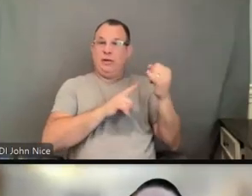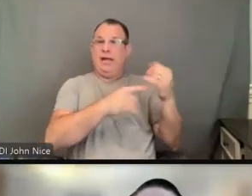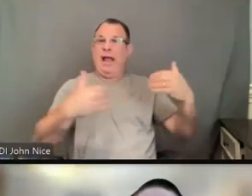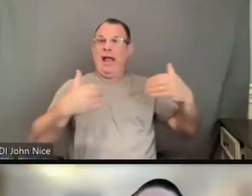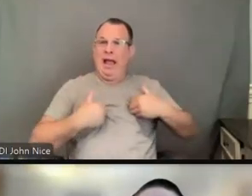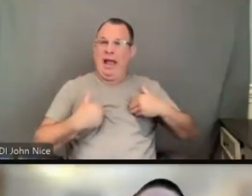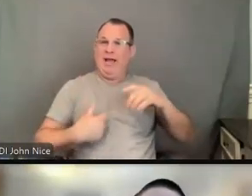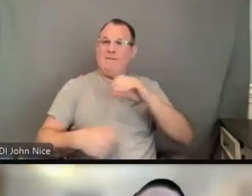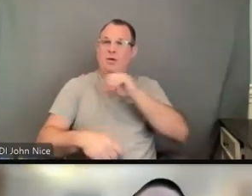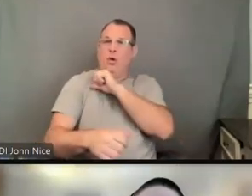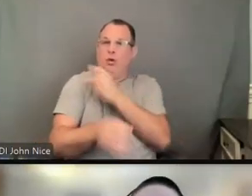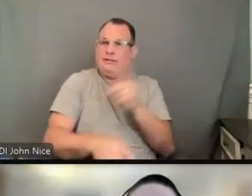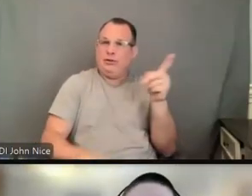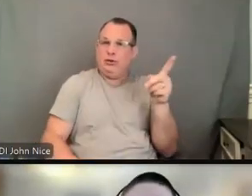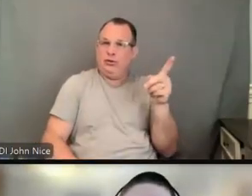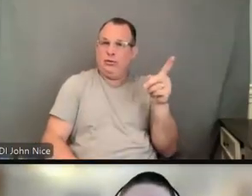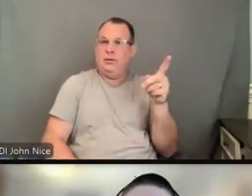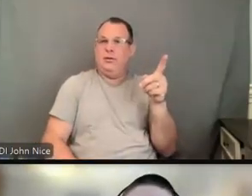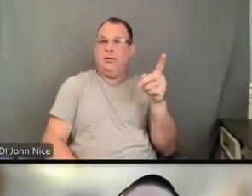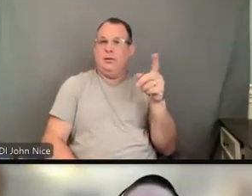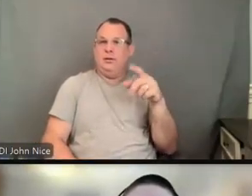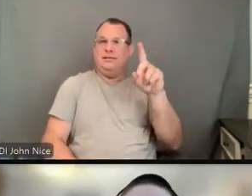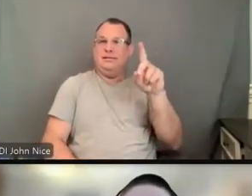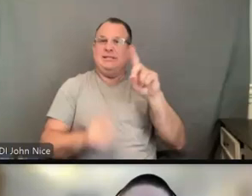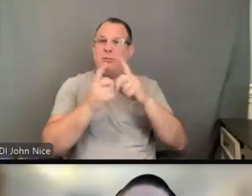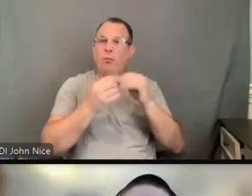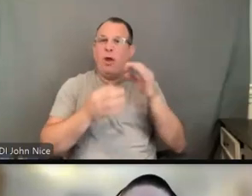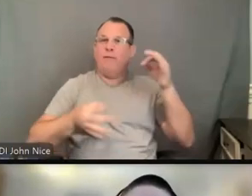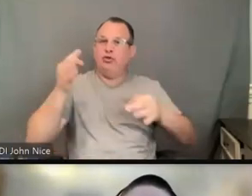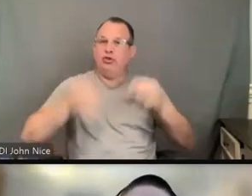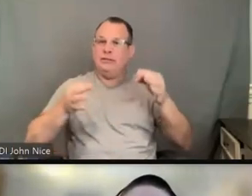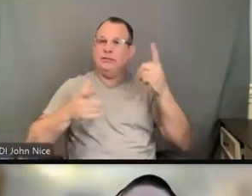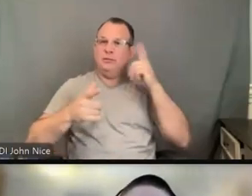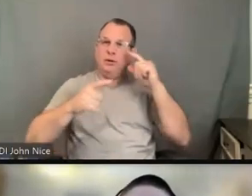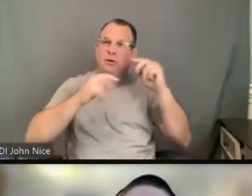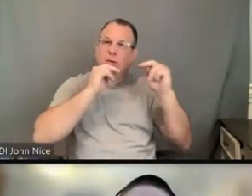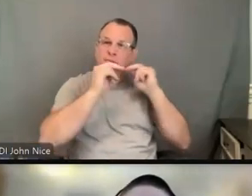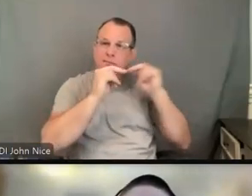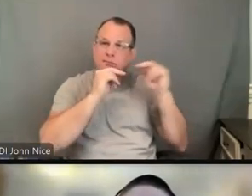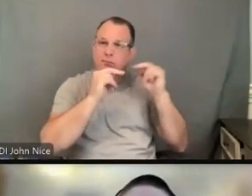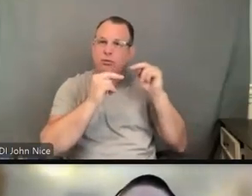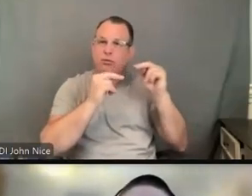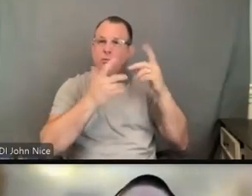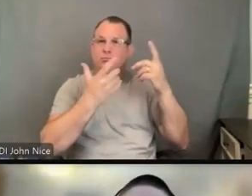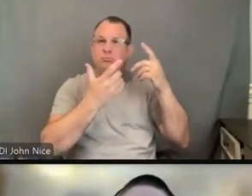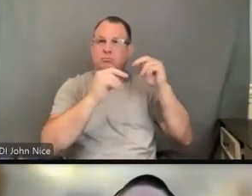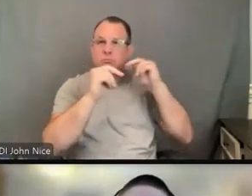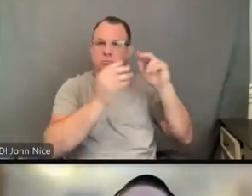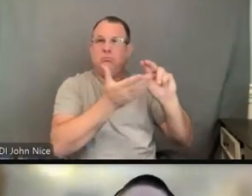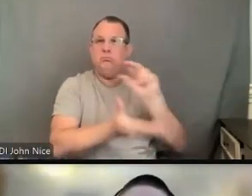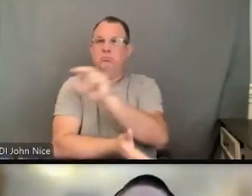in the past has routinely negotiated modest sums of compensation on behalf of individual complainants.